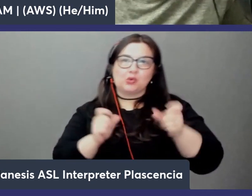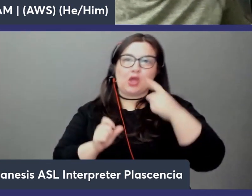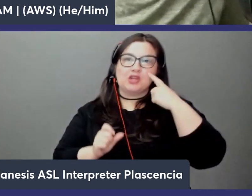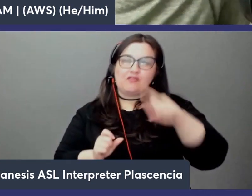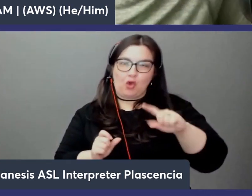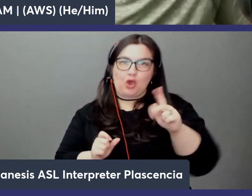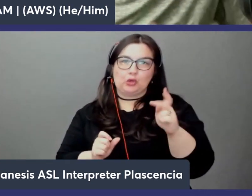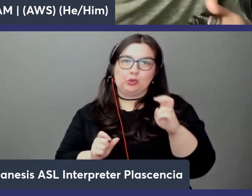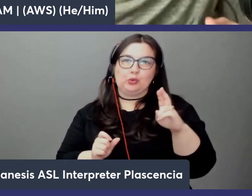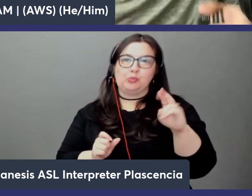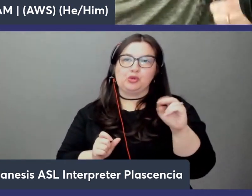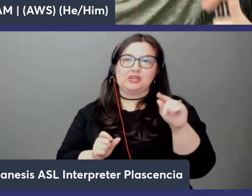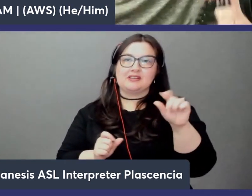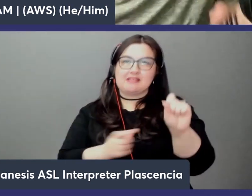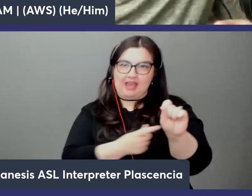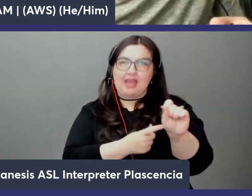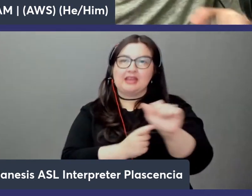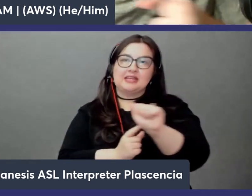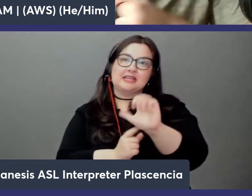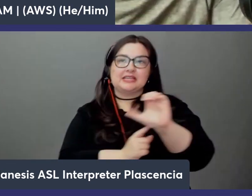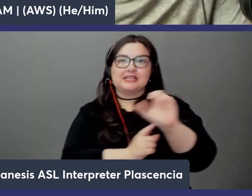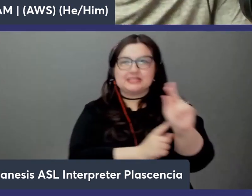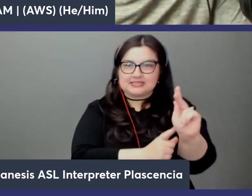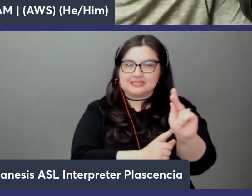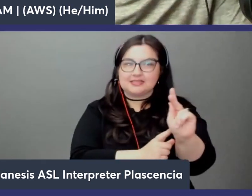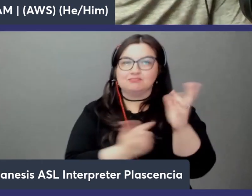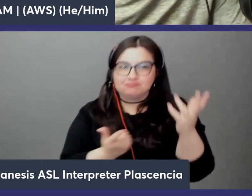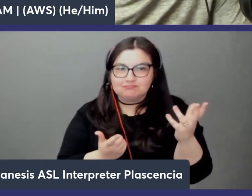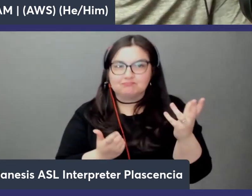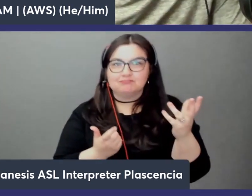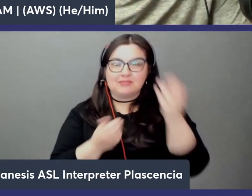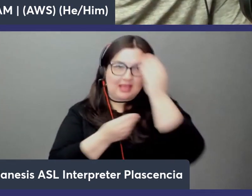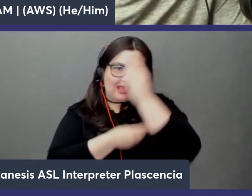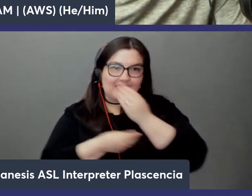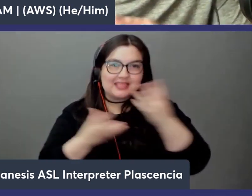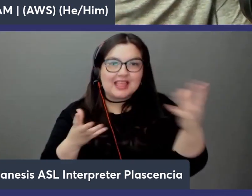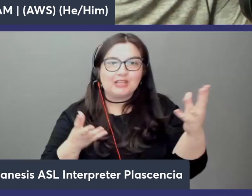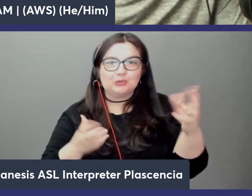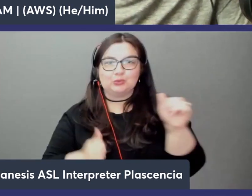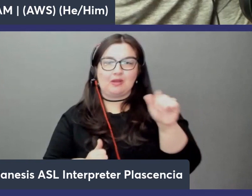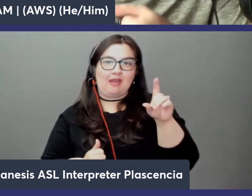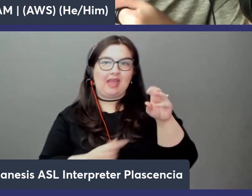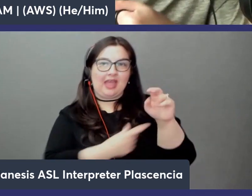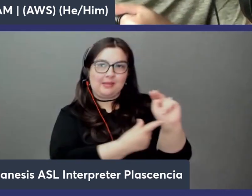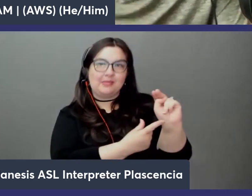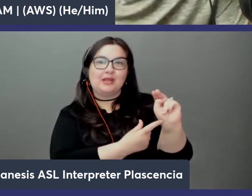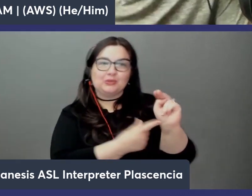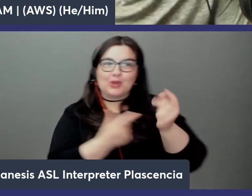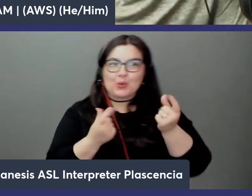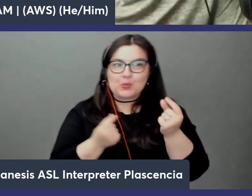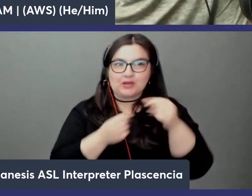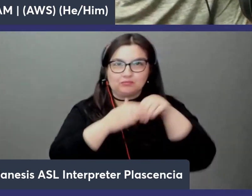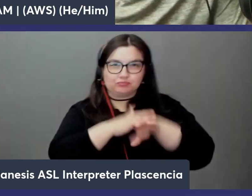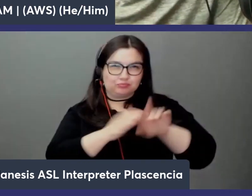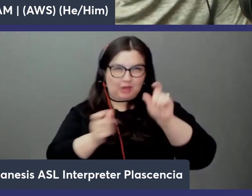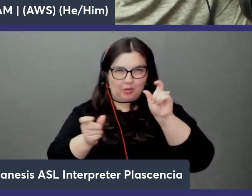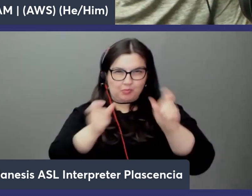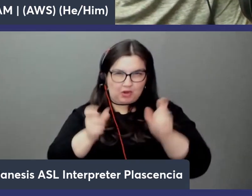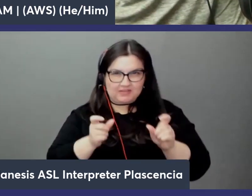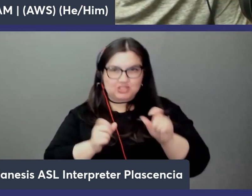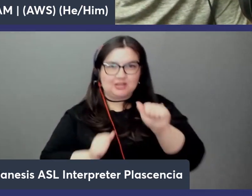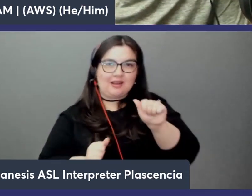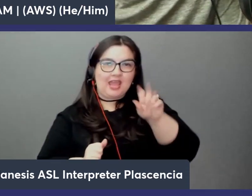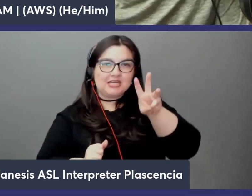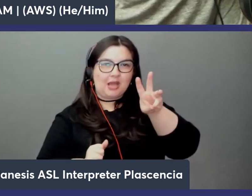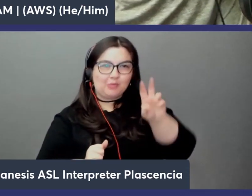which essentially let you as a kubernetes administrator go in and provision aws